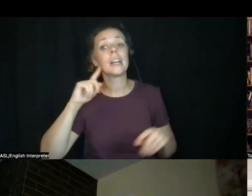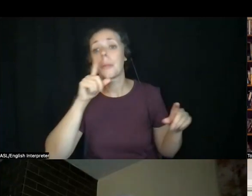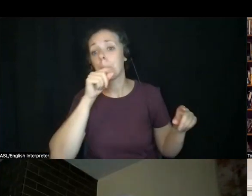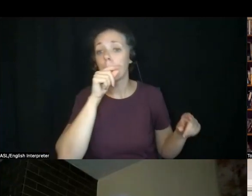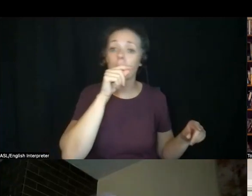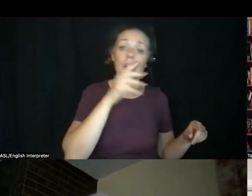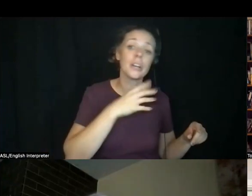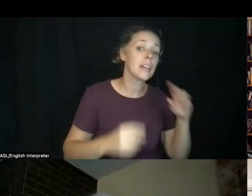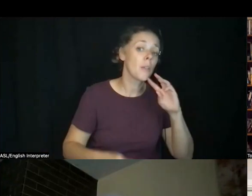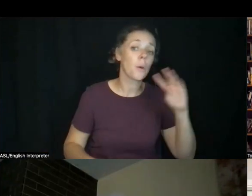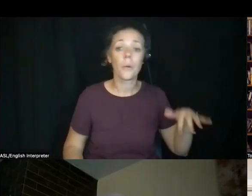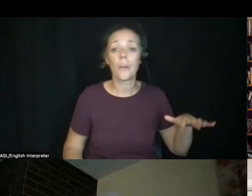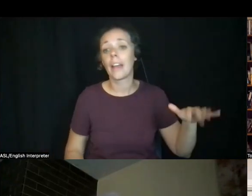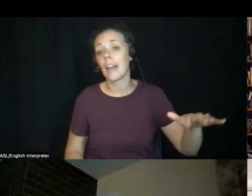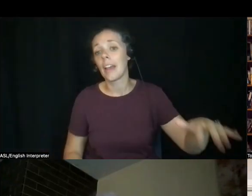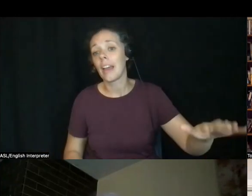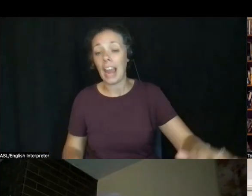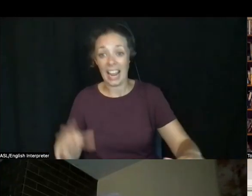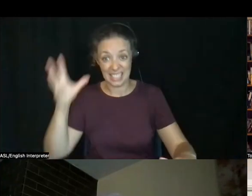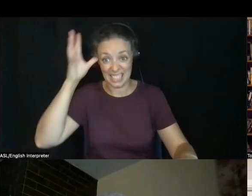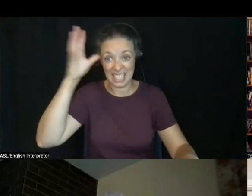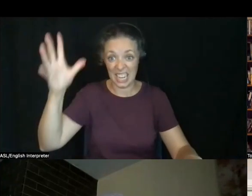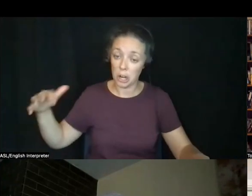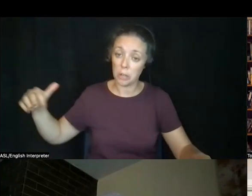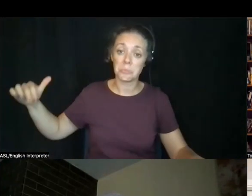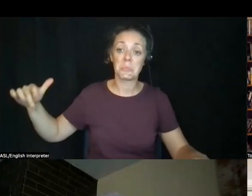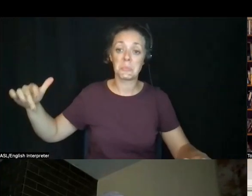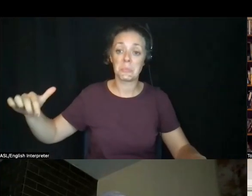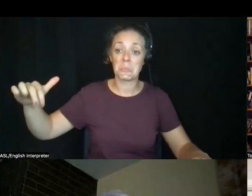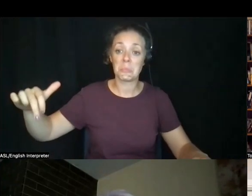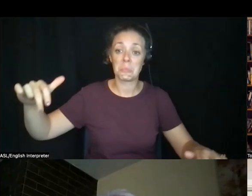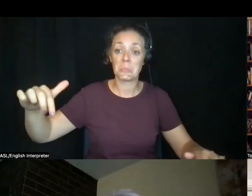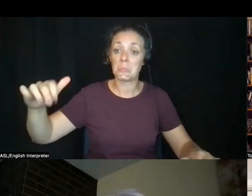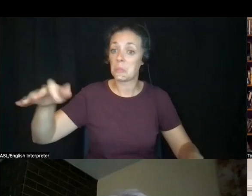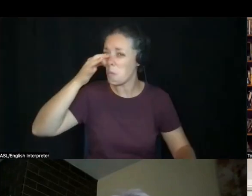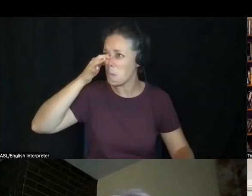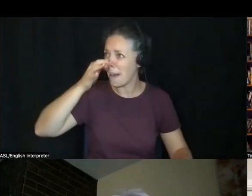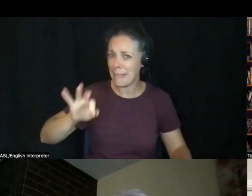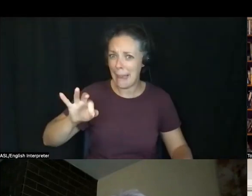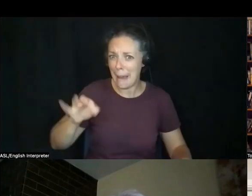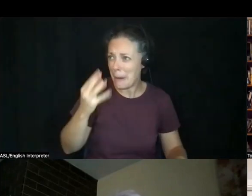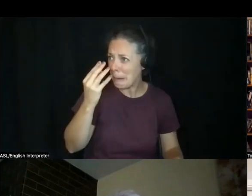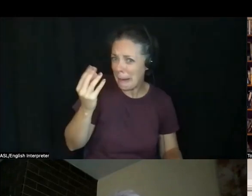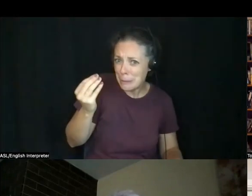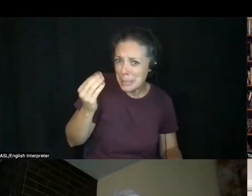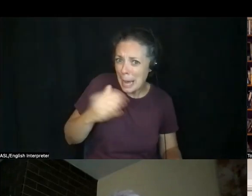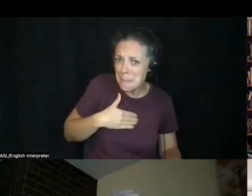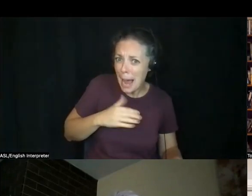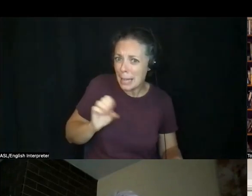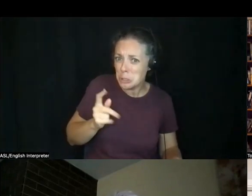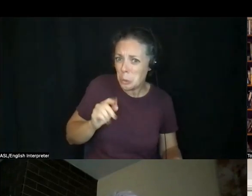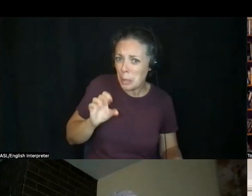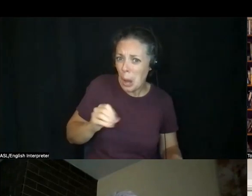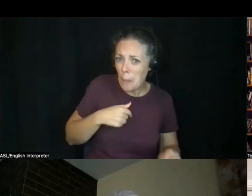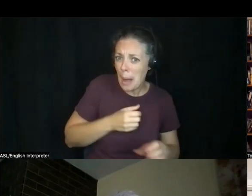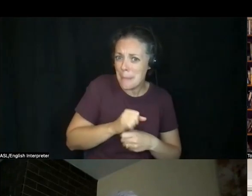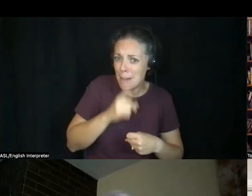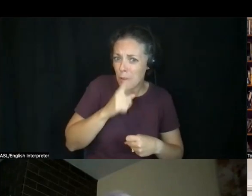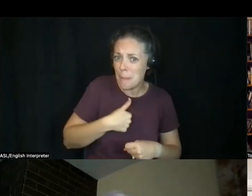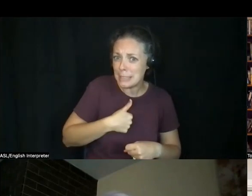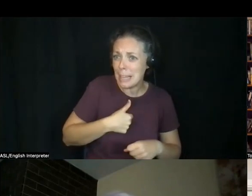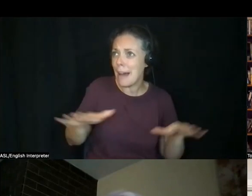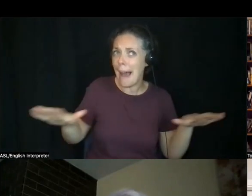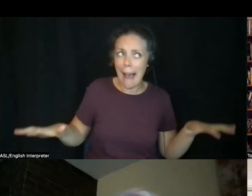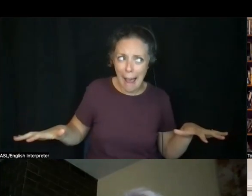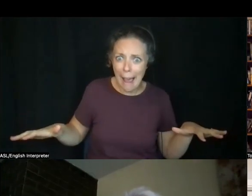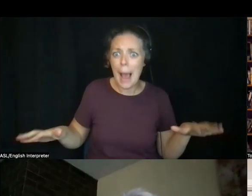running and to have deer literally walking through my little outdoor studio that I've created for myself. That felt